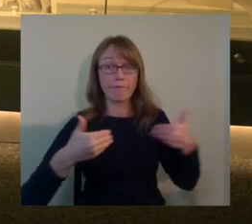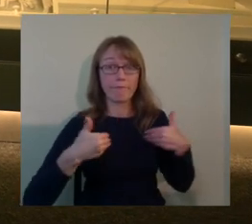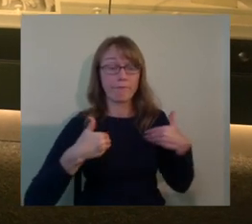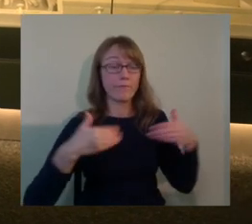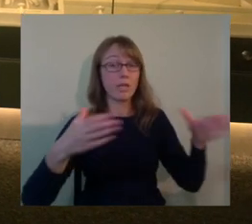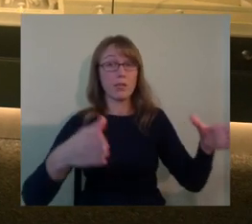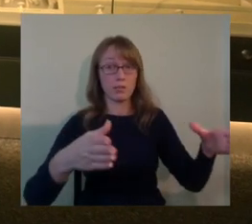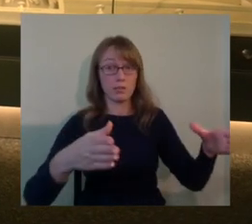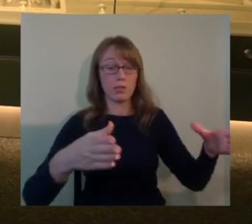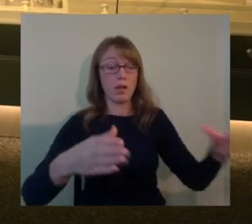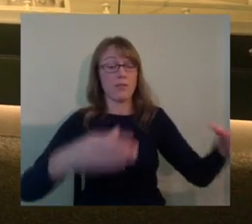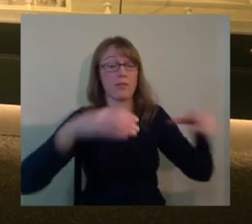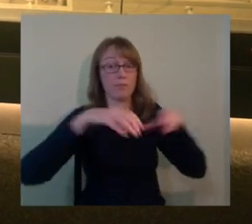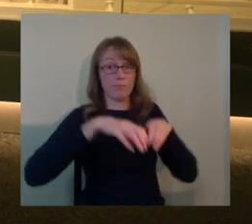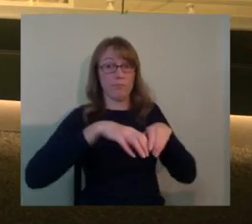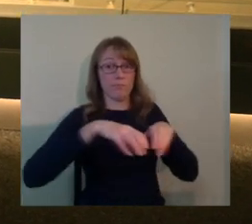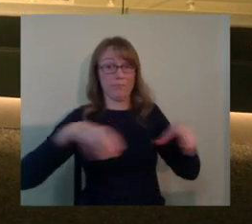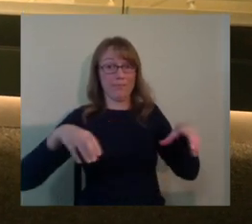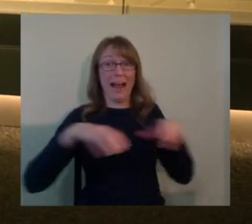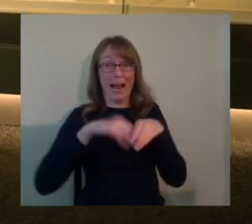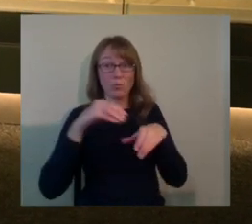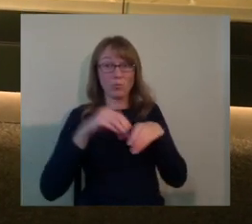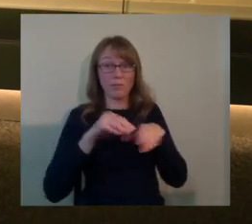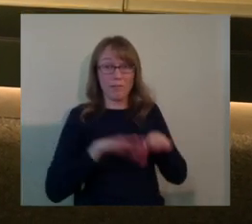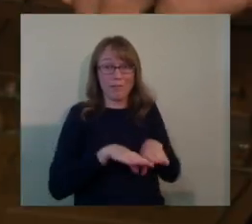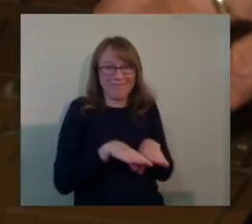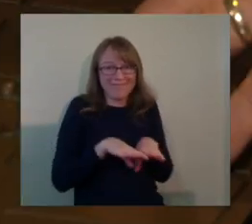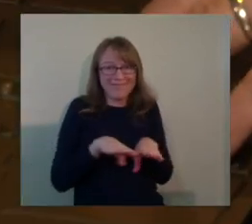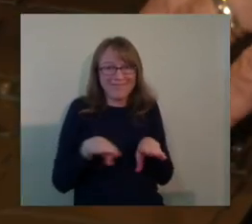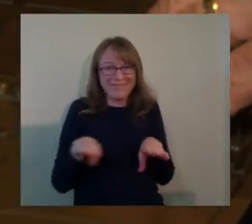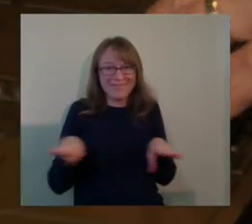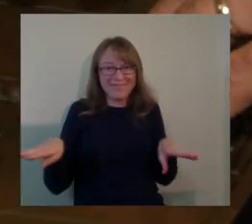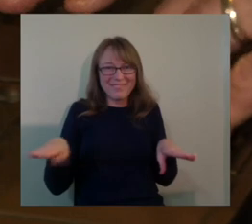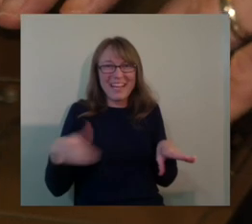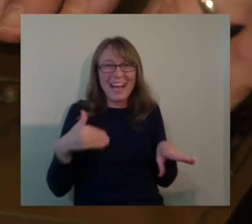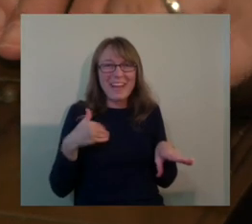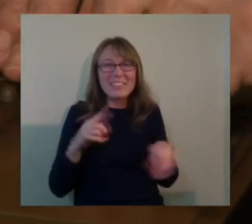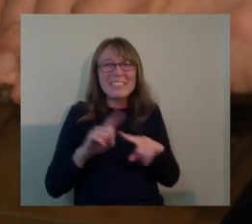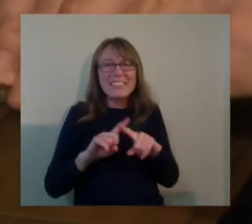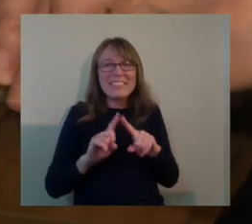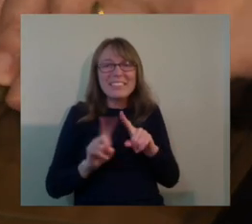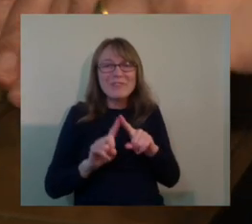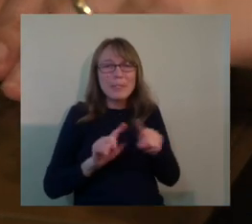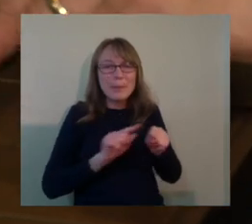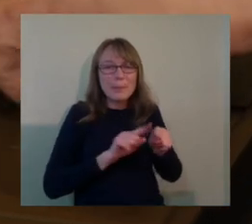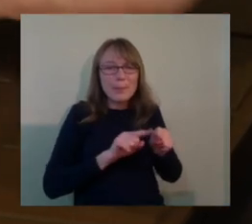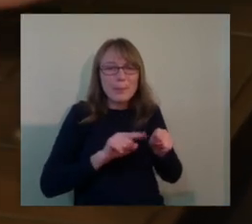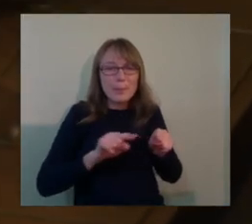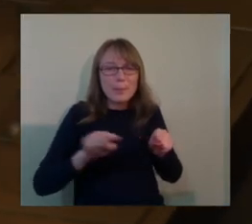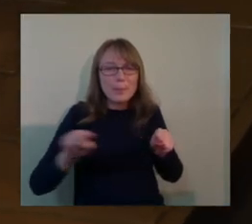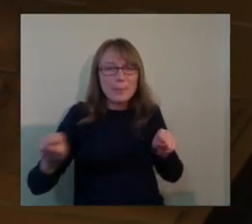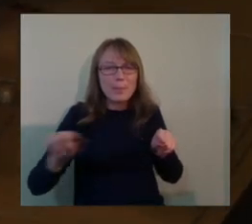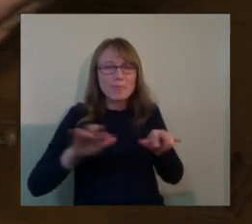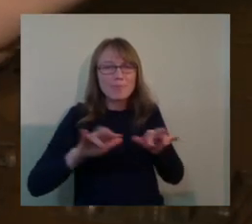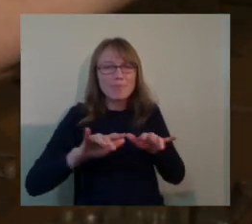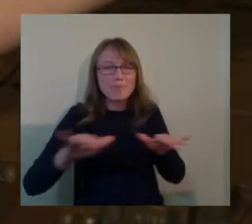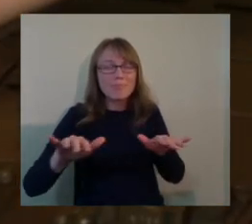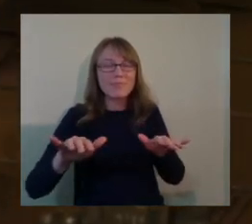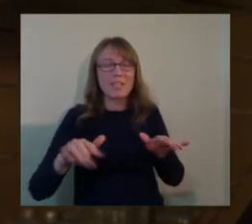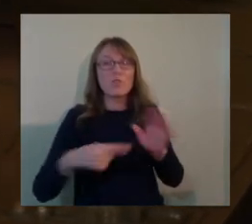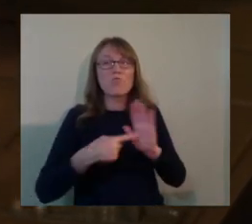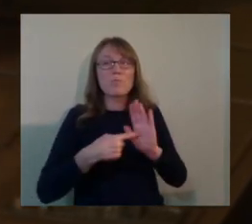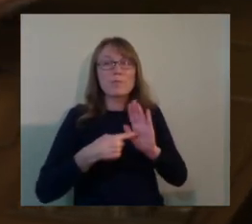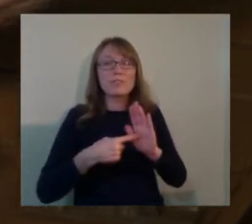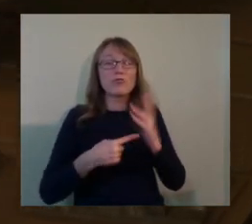flat piece with a lot of different kinds of bumps that represent trees and, and that represent the old